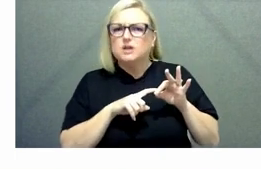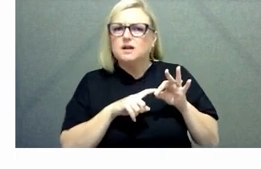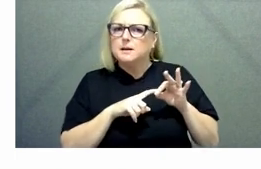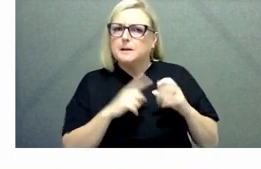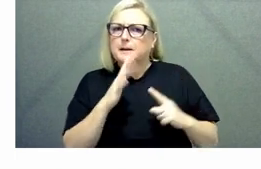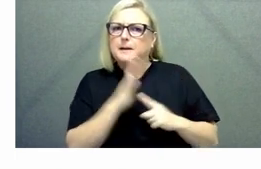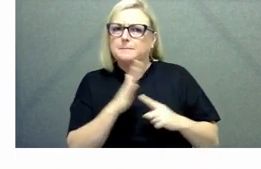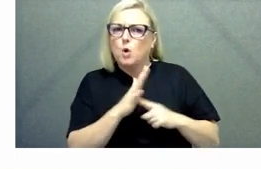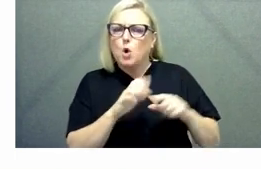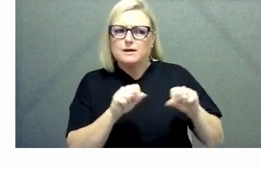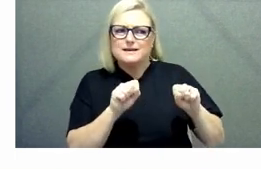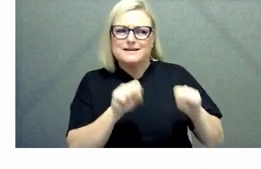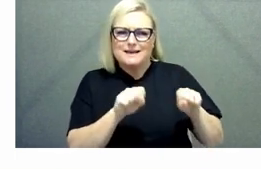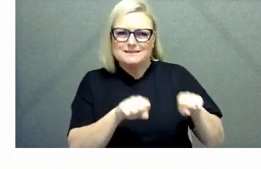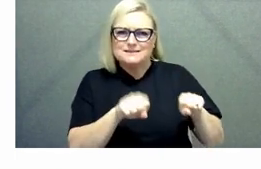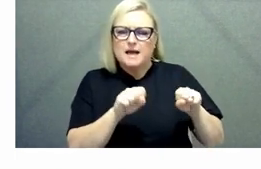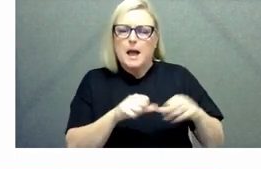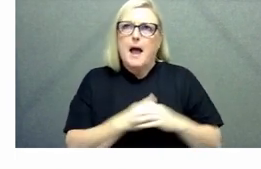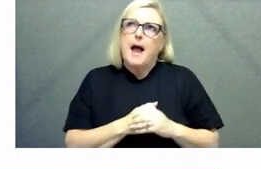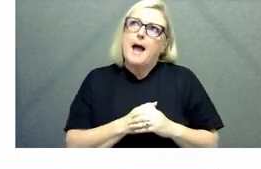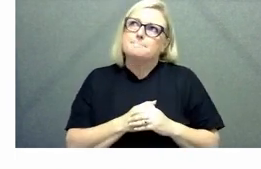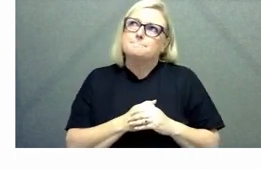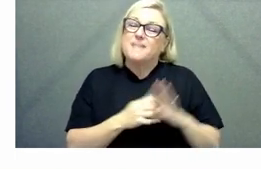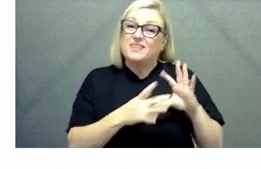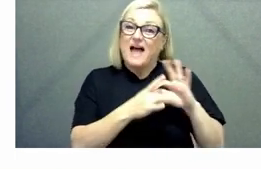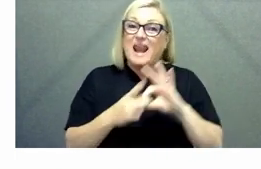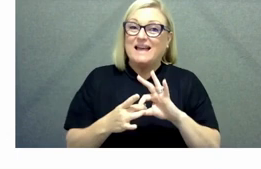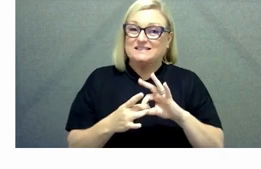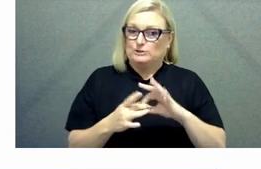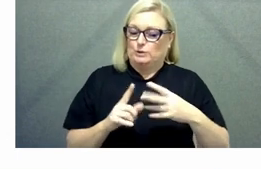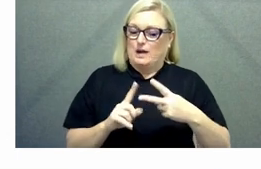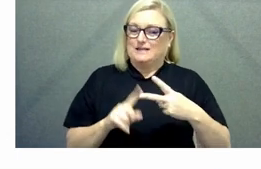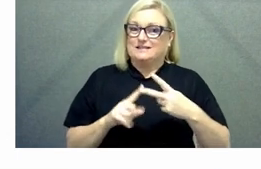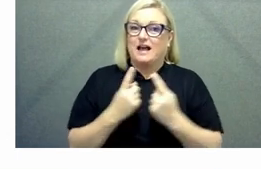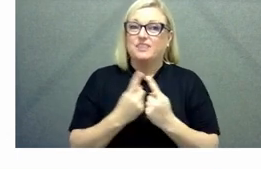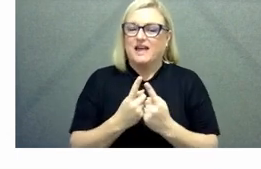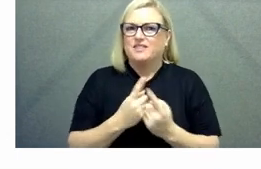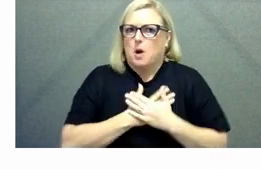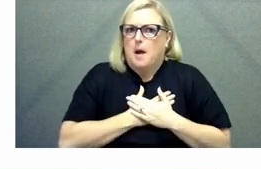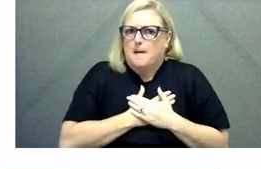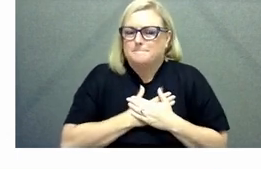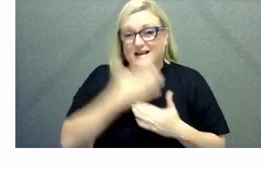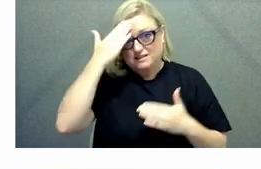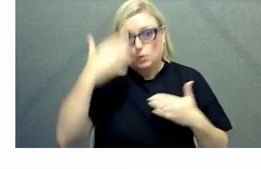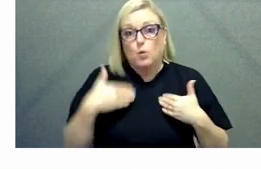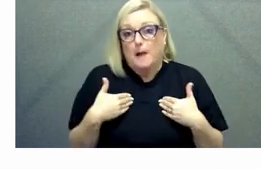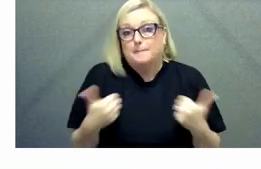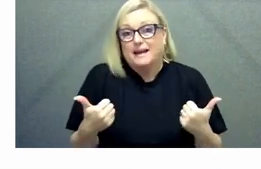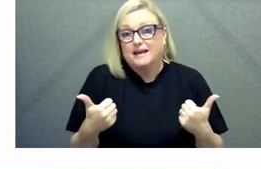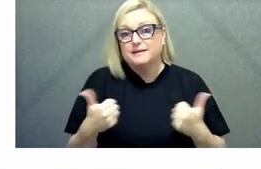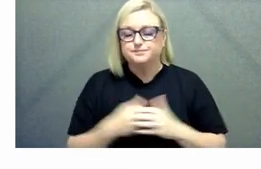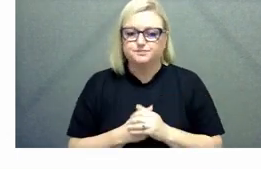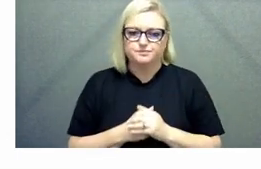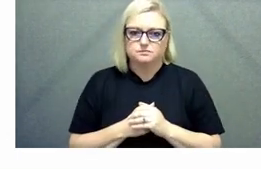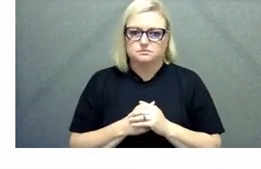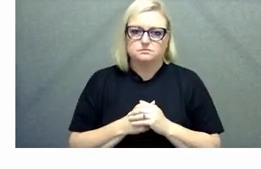goes to something else i'm really passionate about which is um well-being um i can talk about some of the experience